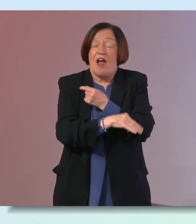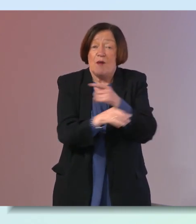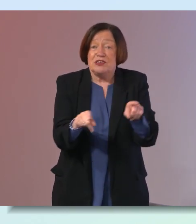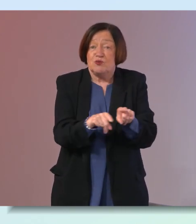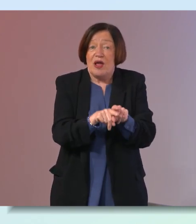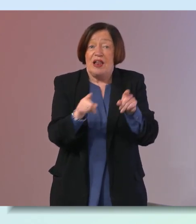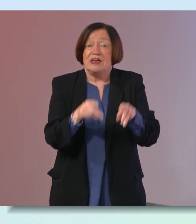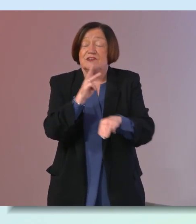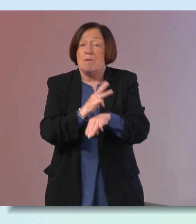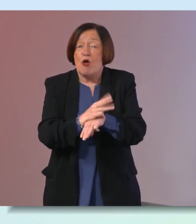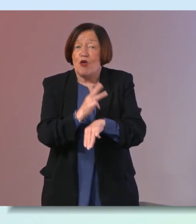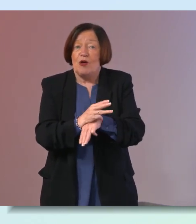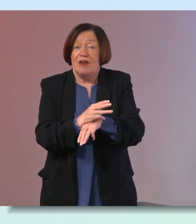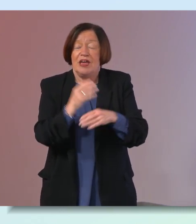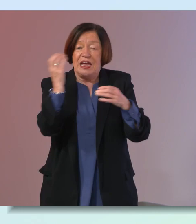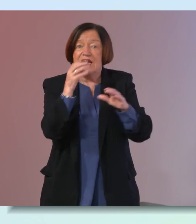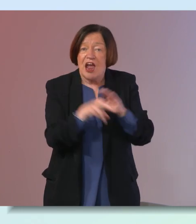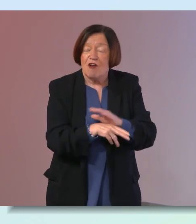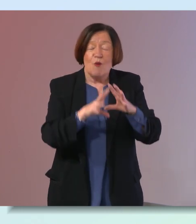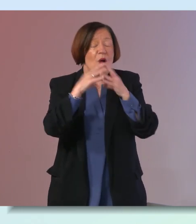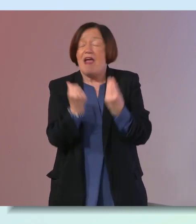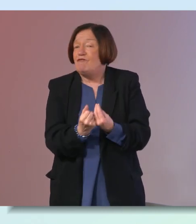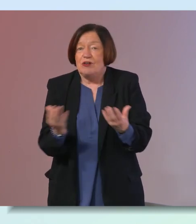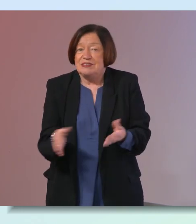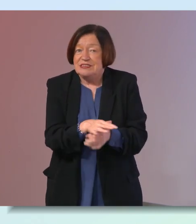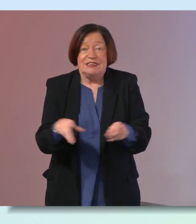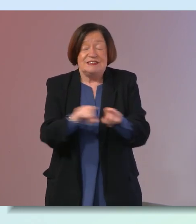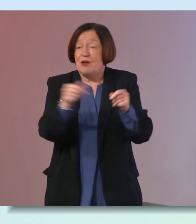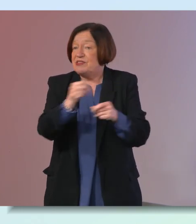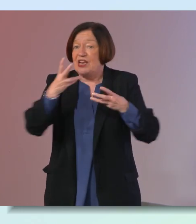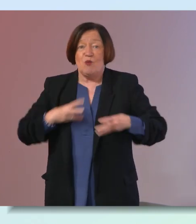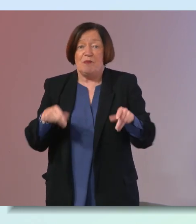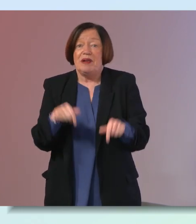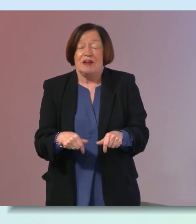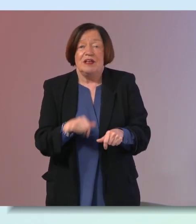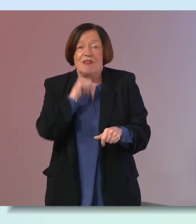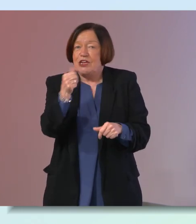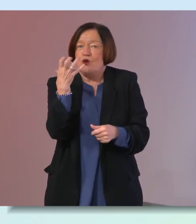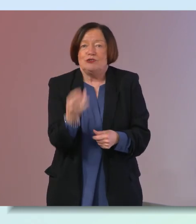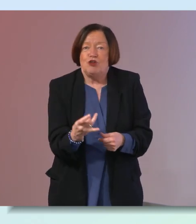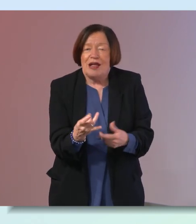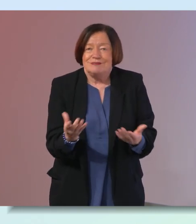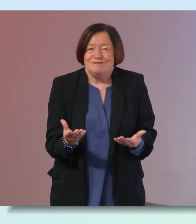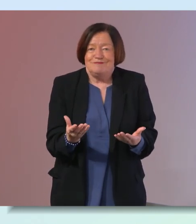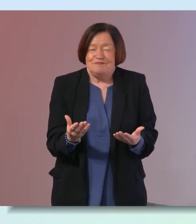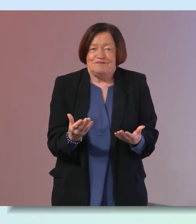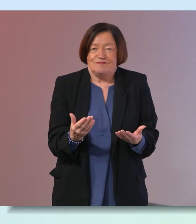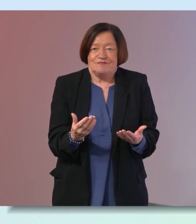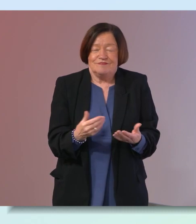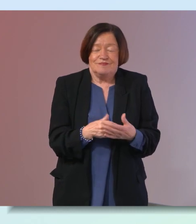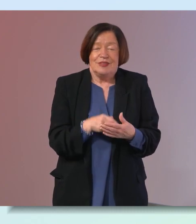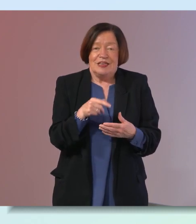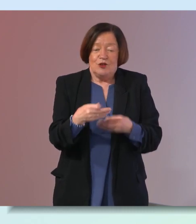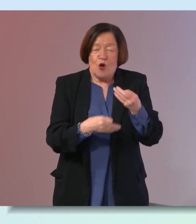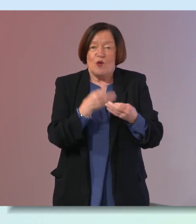as a mother a care or whatever the case may be the same as any women here they don't check it so it's